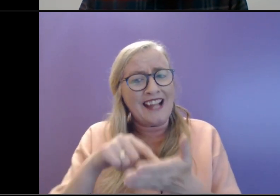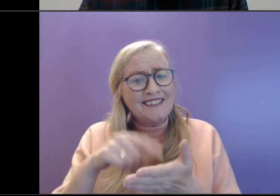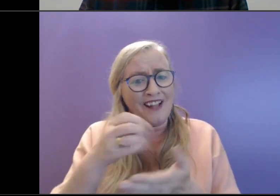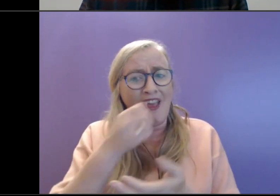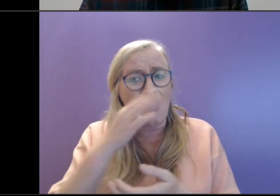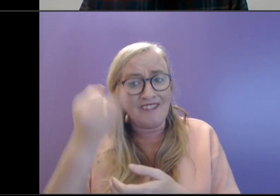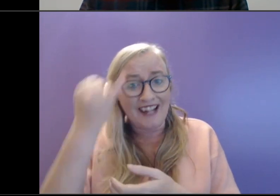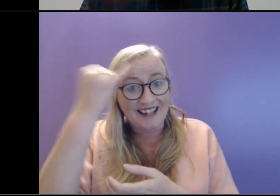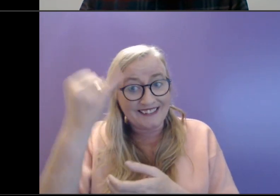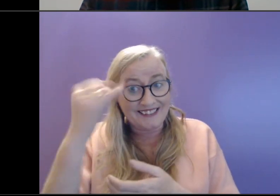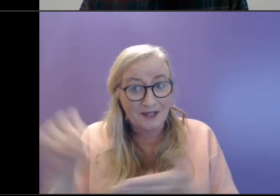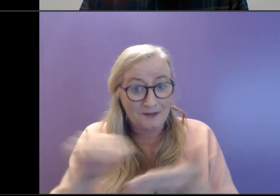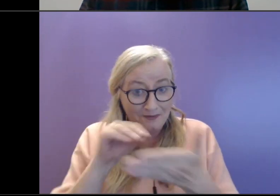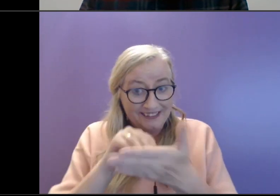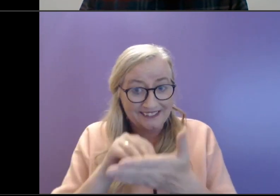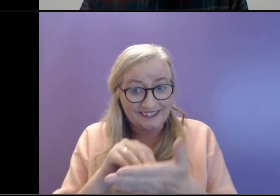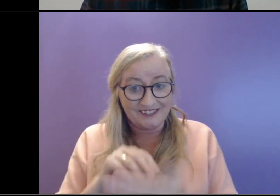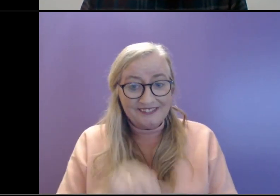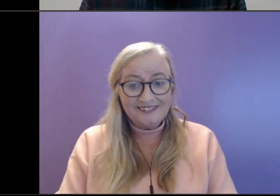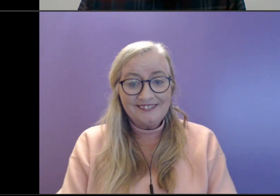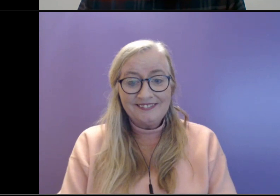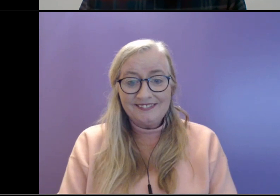put in there. That's really cool.